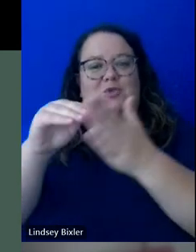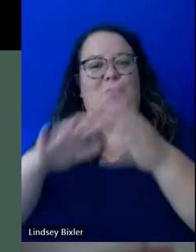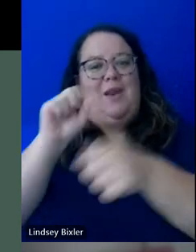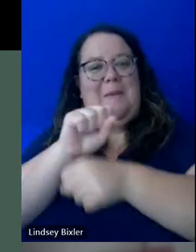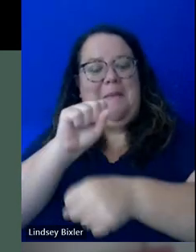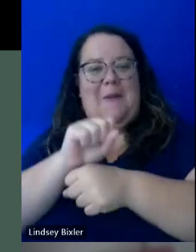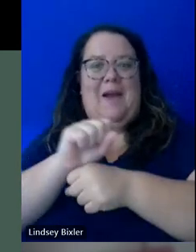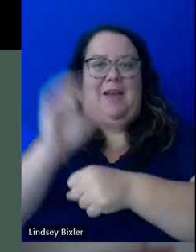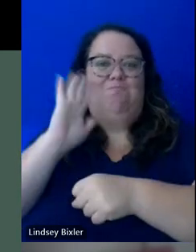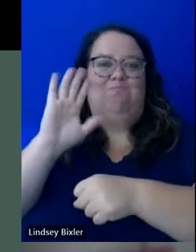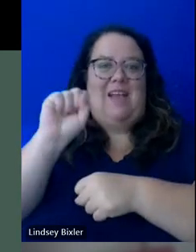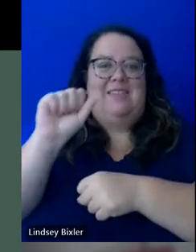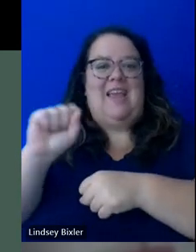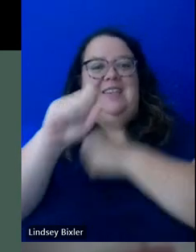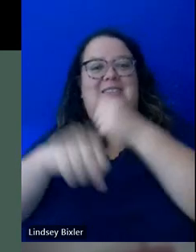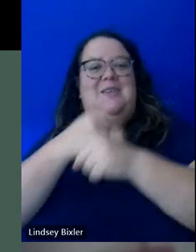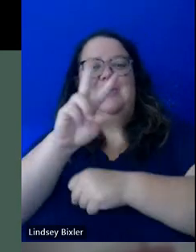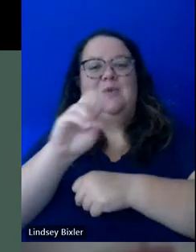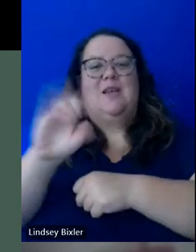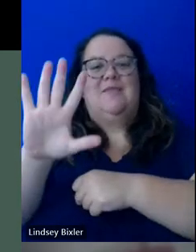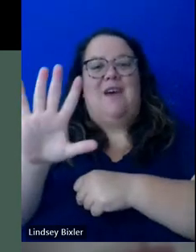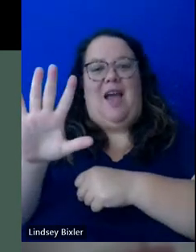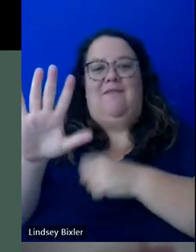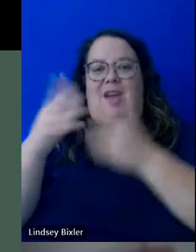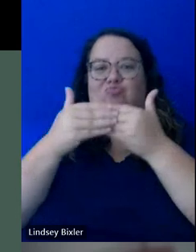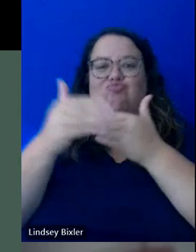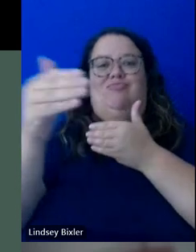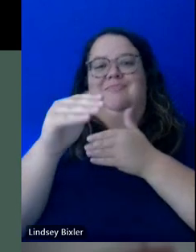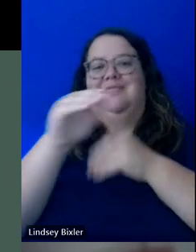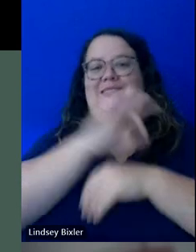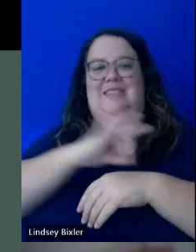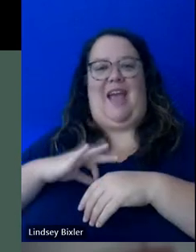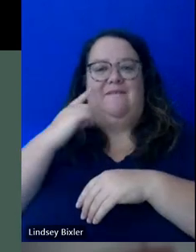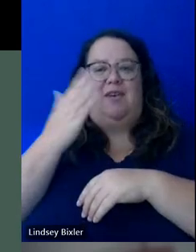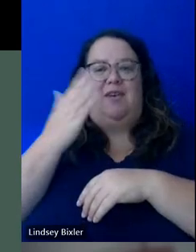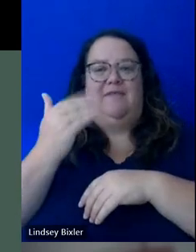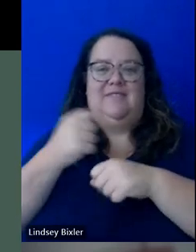back in 2005 and have been staff for the last 15 years.